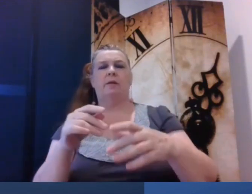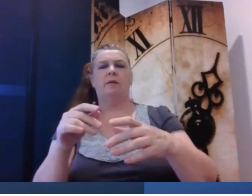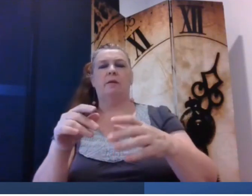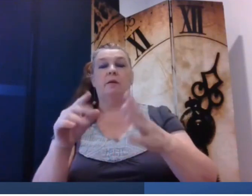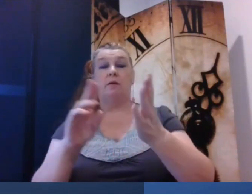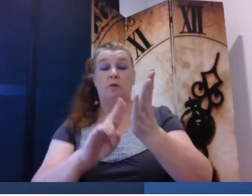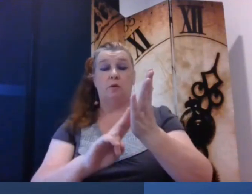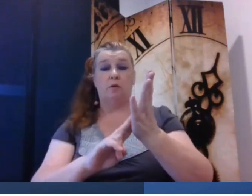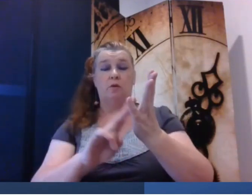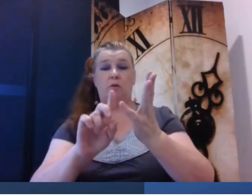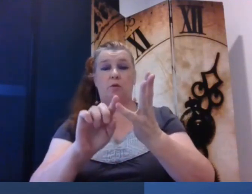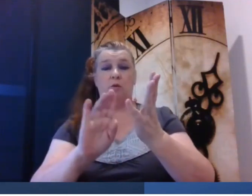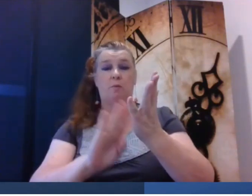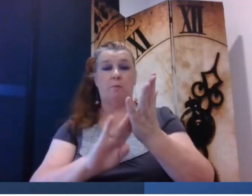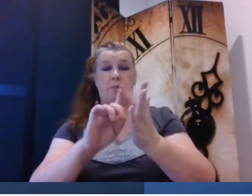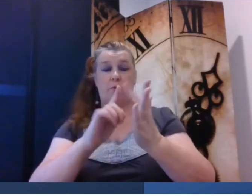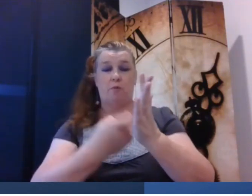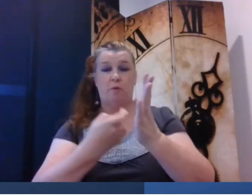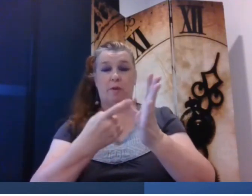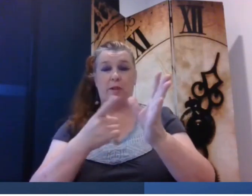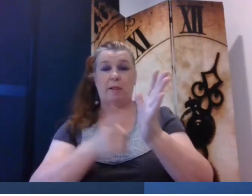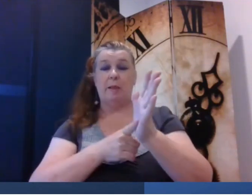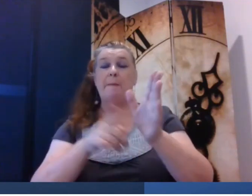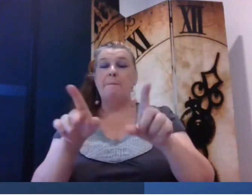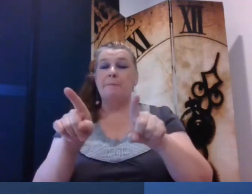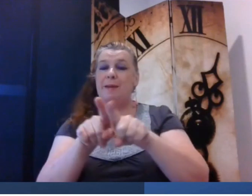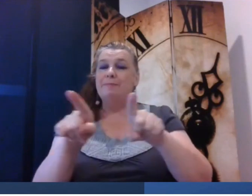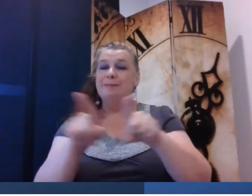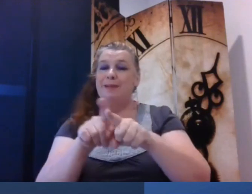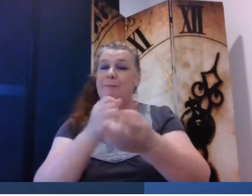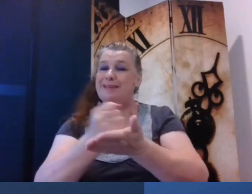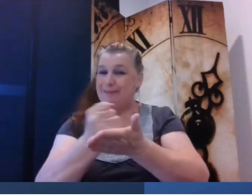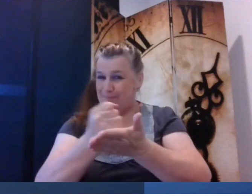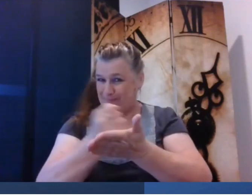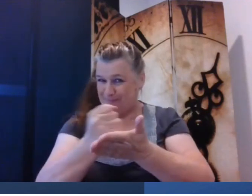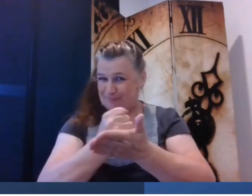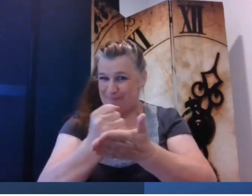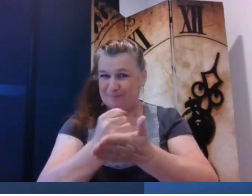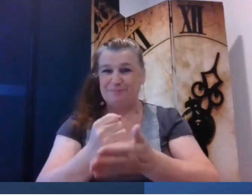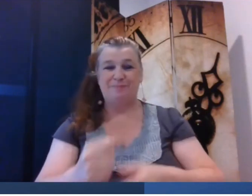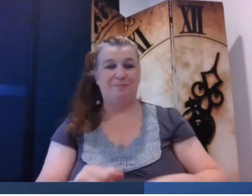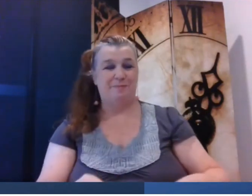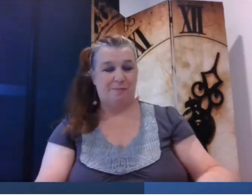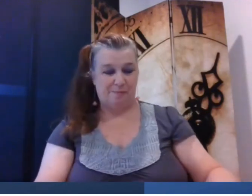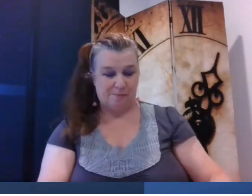base and the power now we go to the green and that's numerical